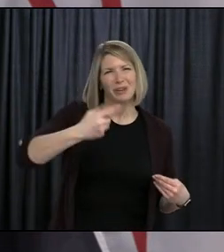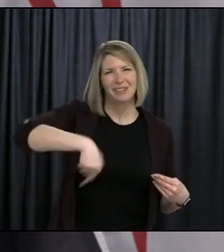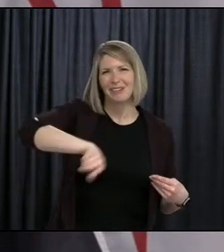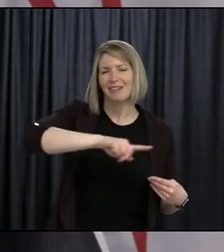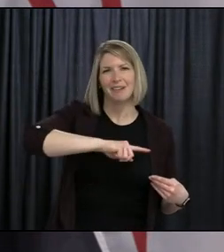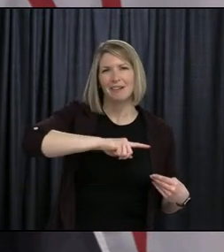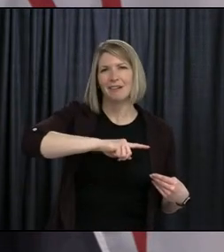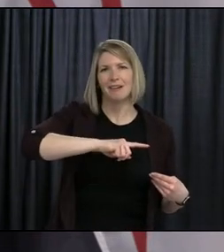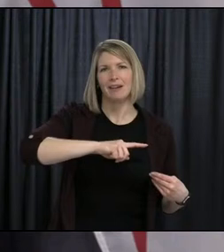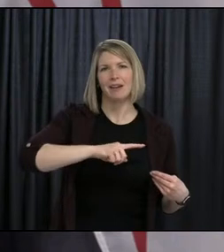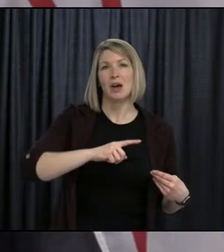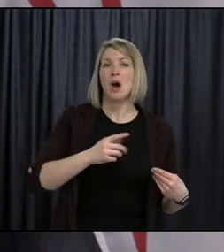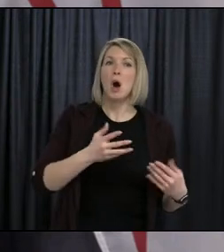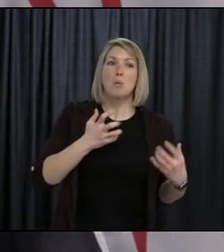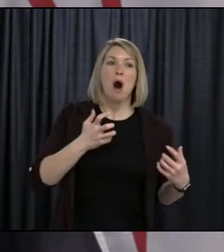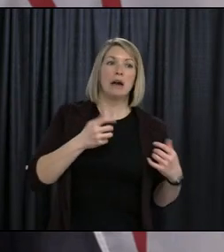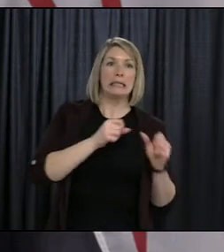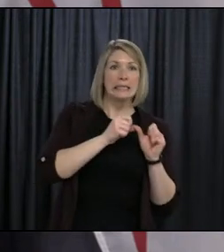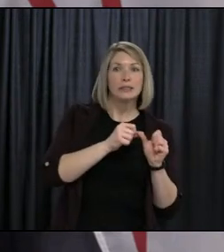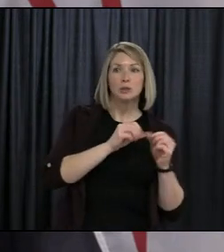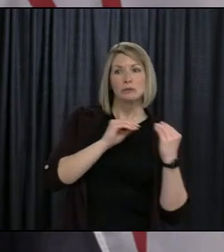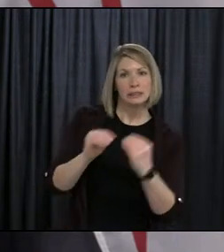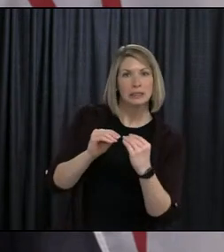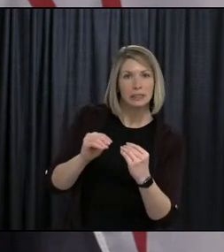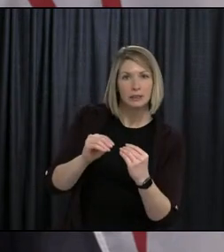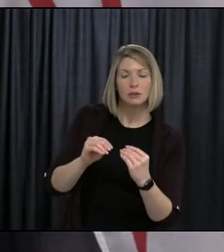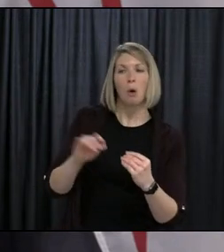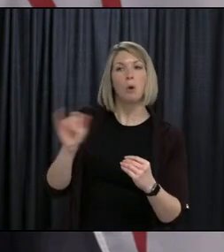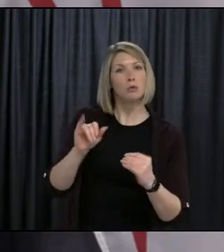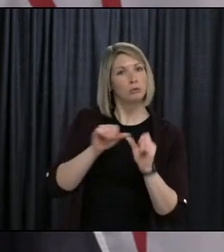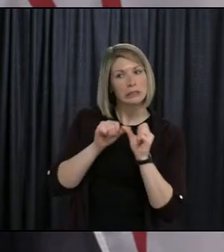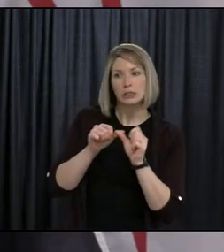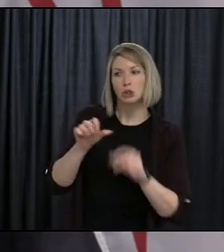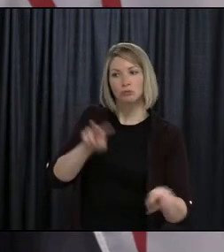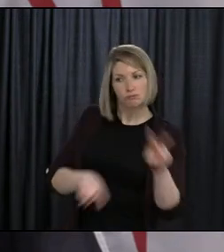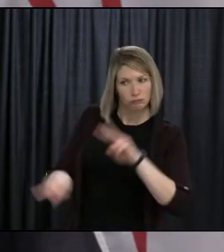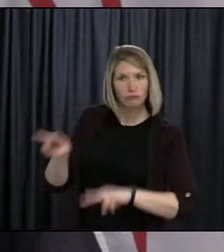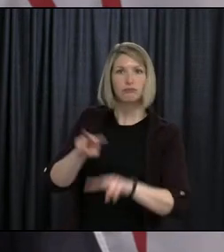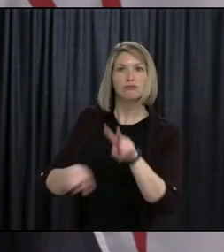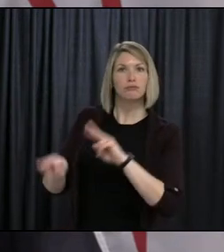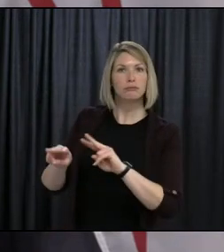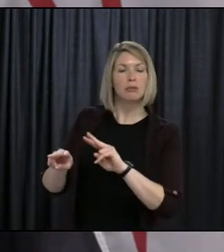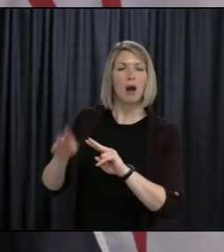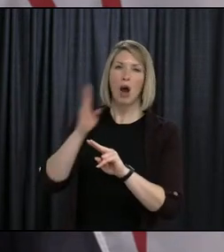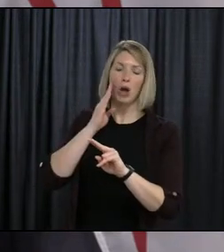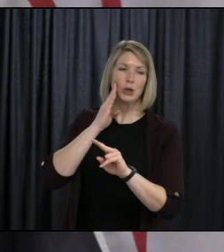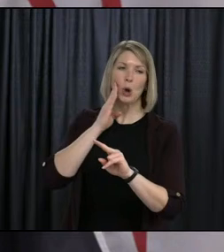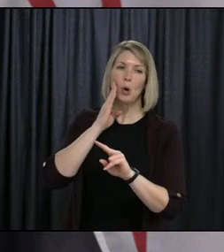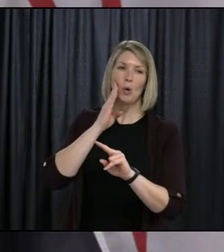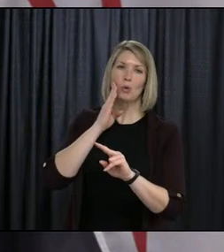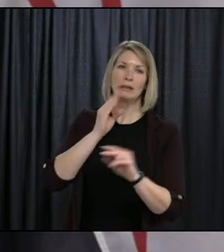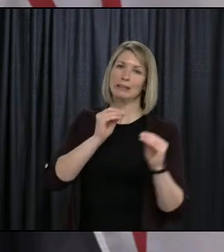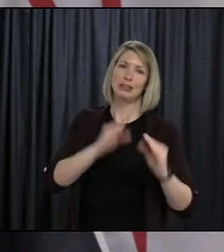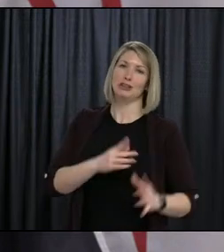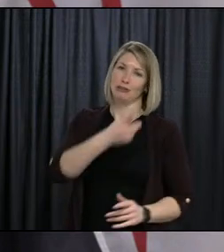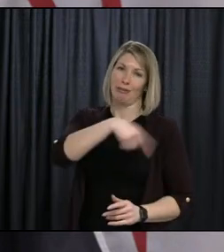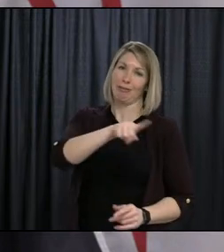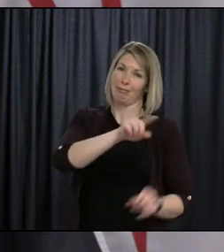assessment as possible. And that will carry forward. I have every belief that it will.